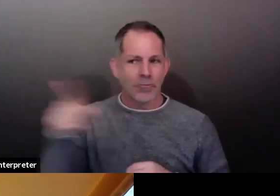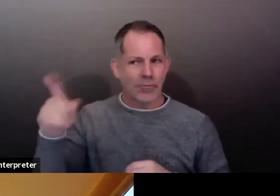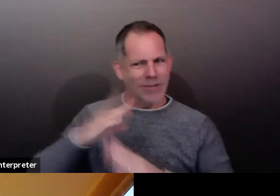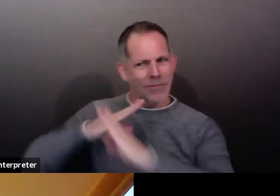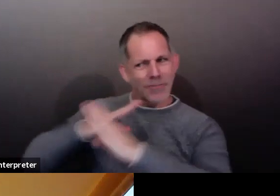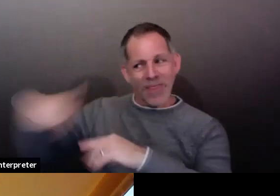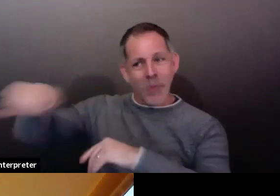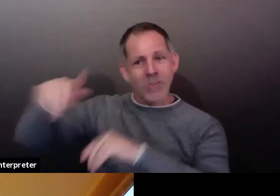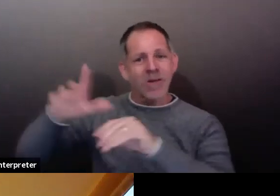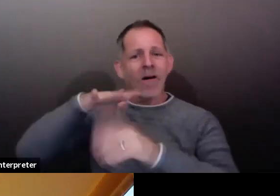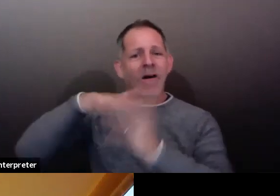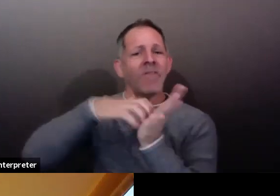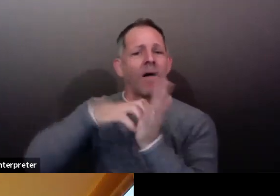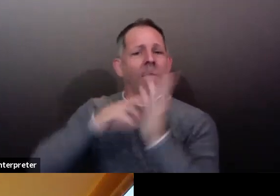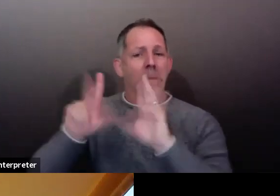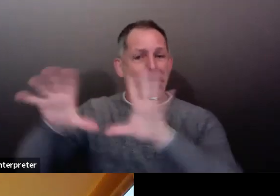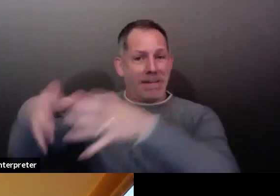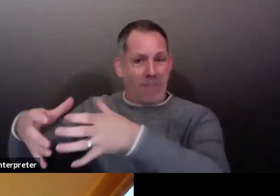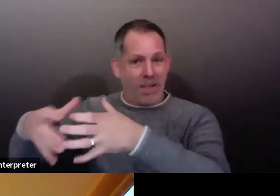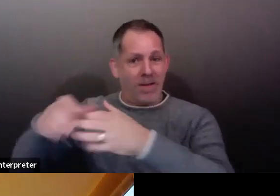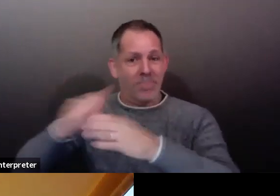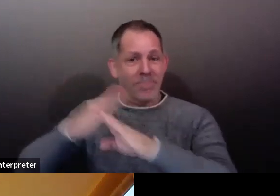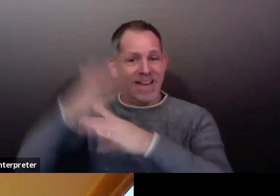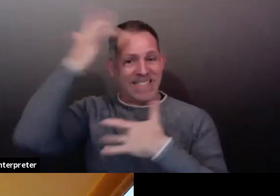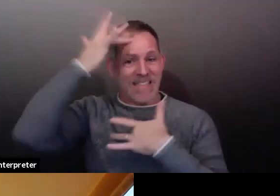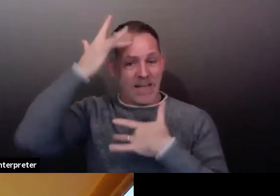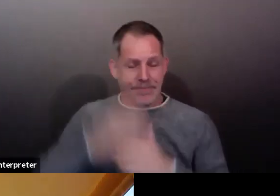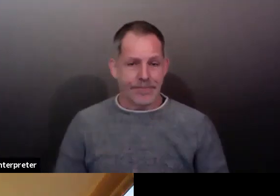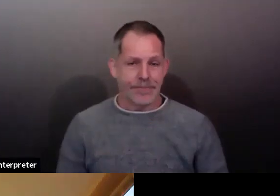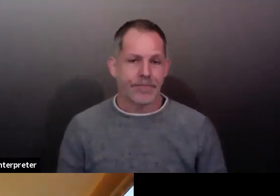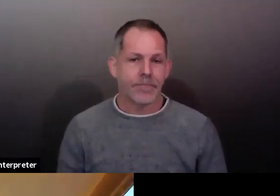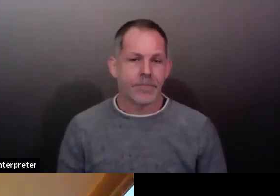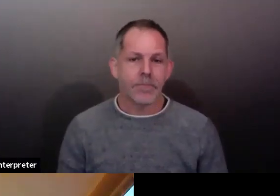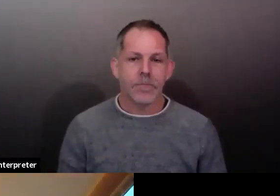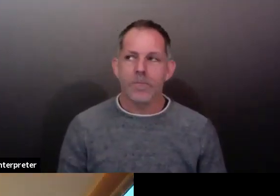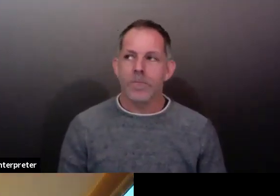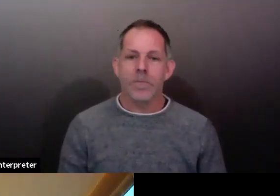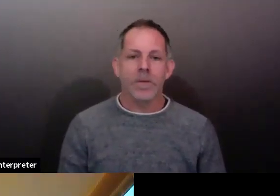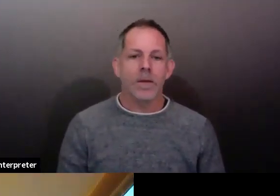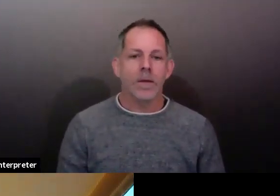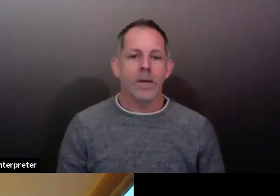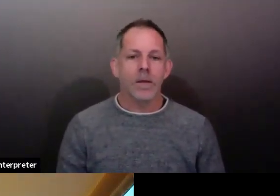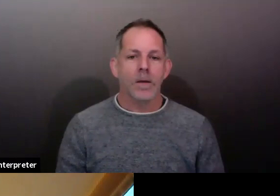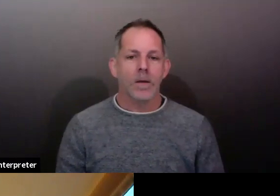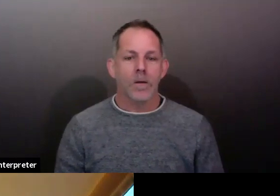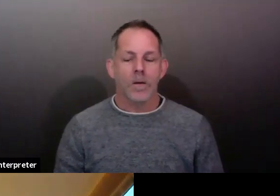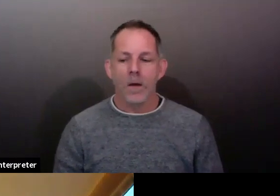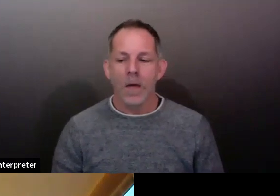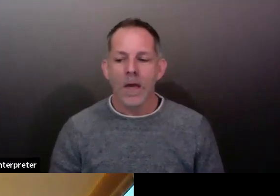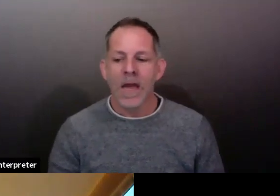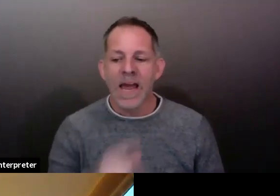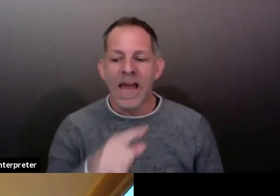Can the health district go onto social media to counter the face mask misinformation?